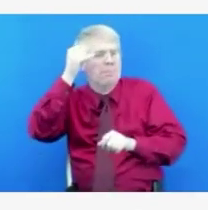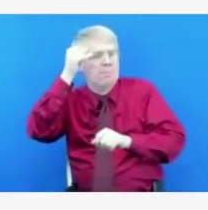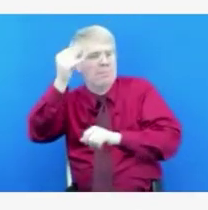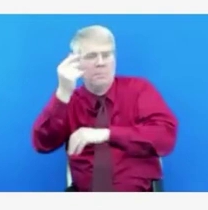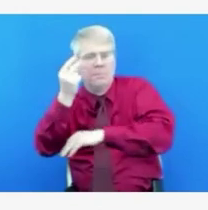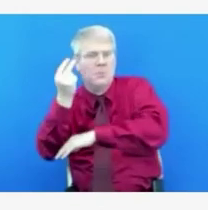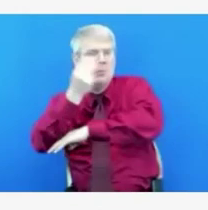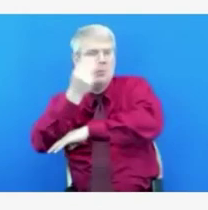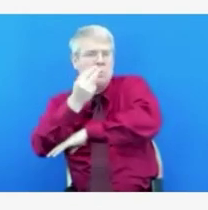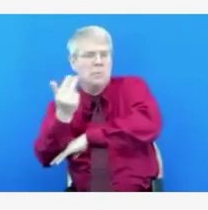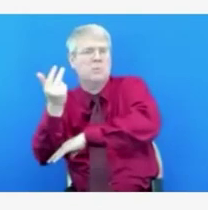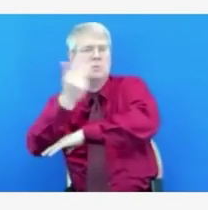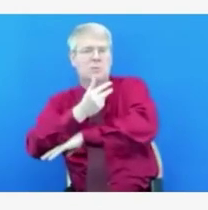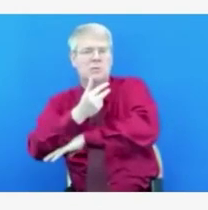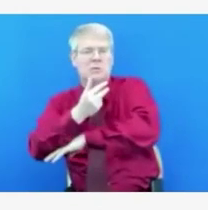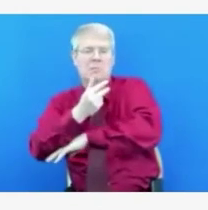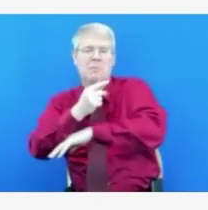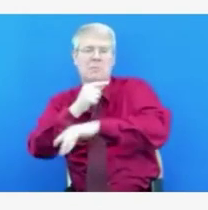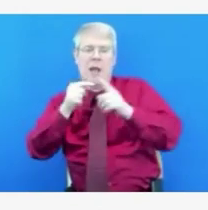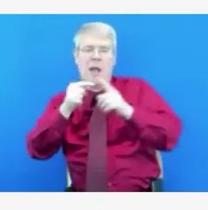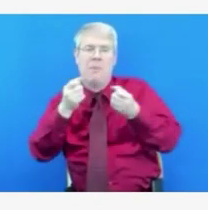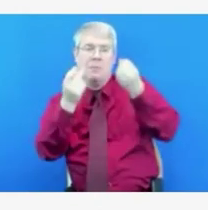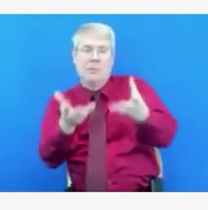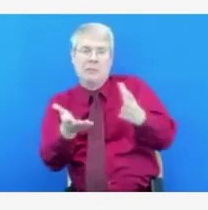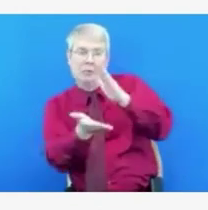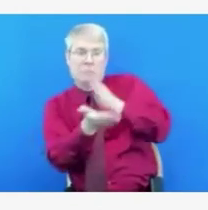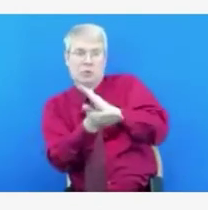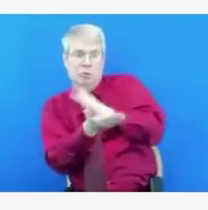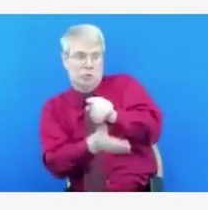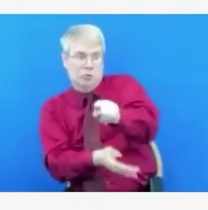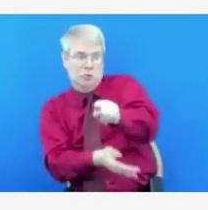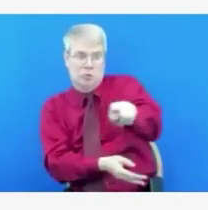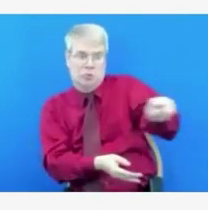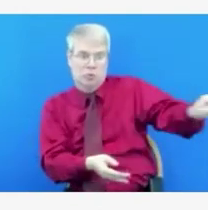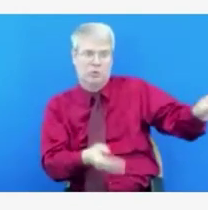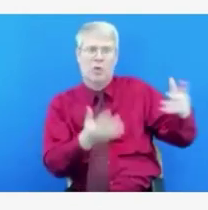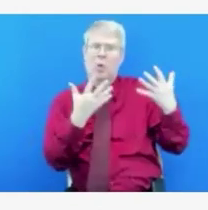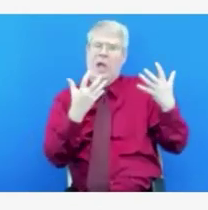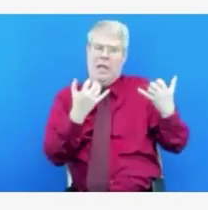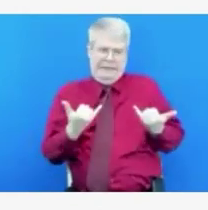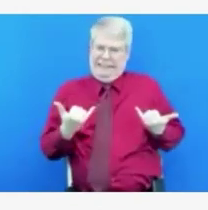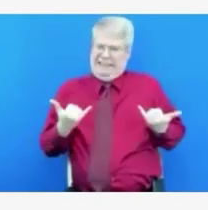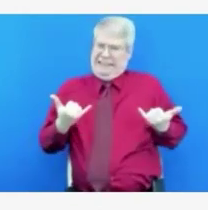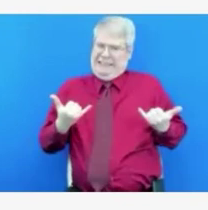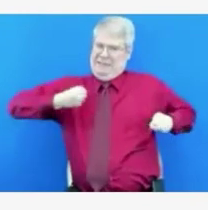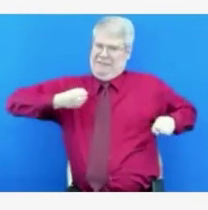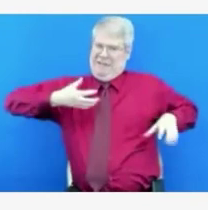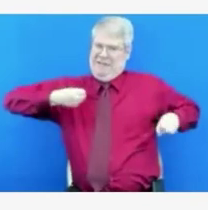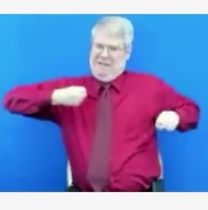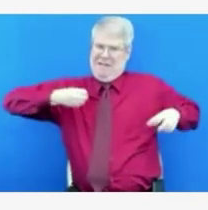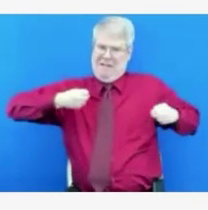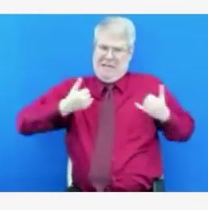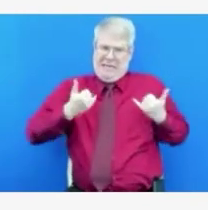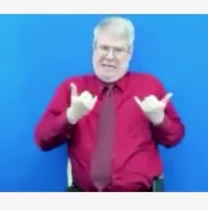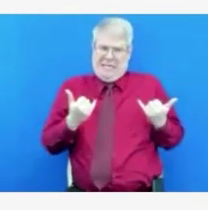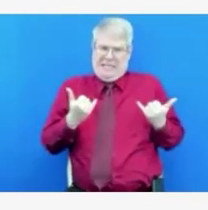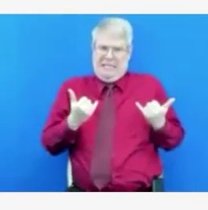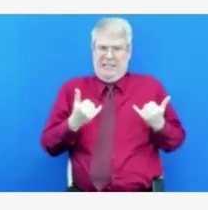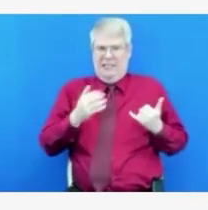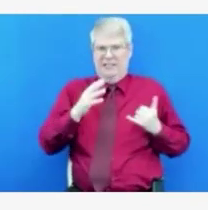contracts with vendors that can provide more rapid test kits. For example, Keidel Sophia test kits,